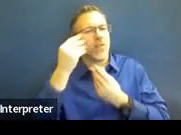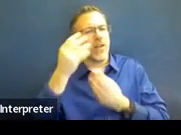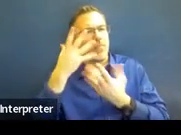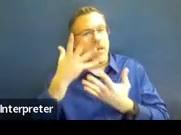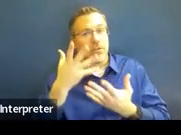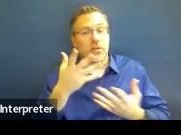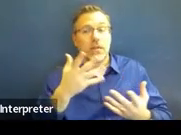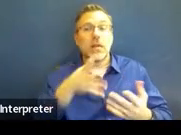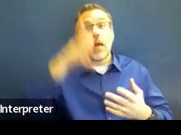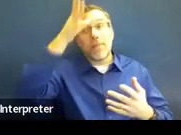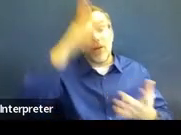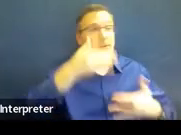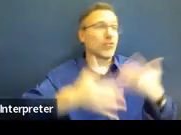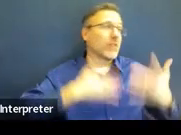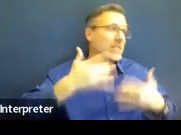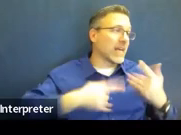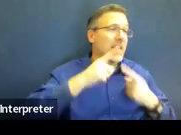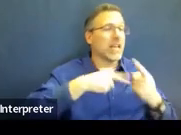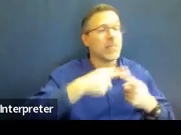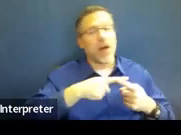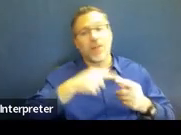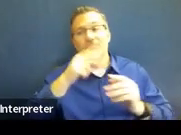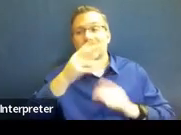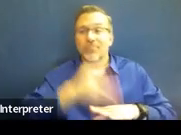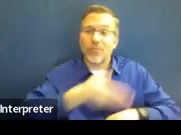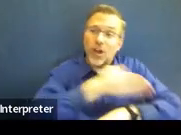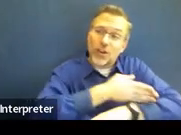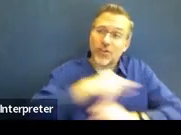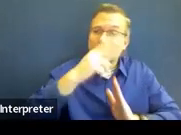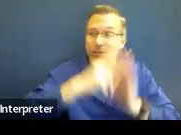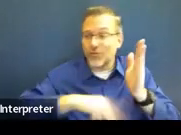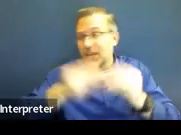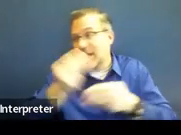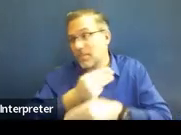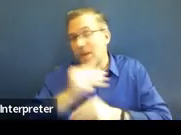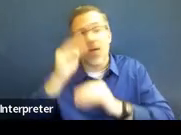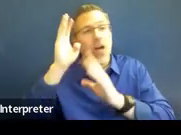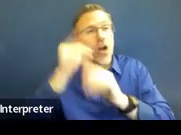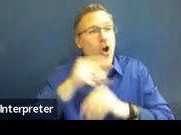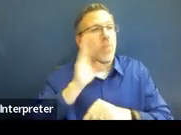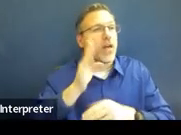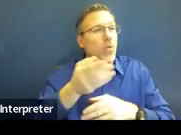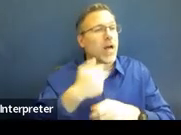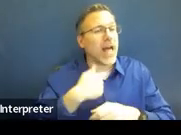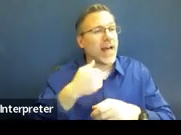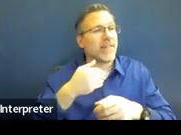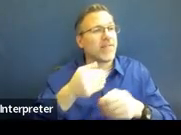about her progress in reading and math, and that they're hoping she'll receive accommodations for standardized testing.